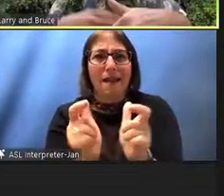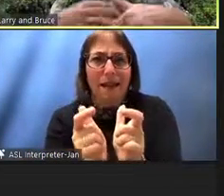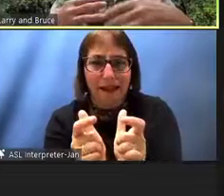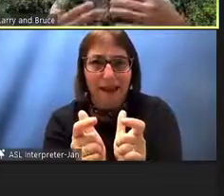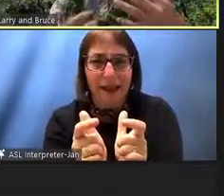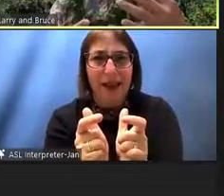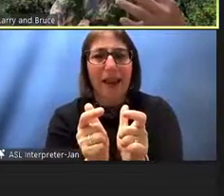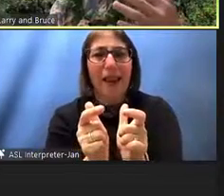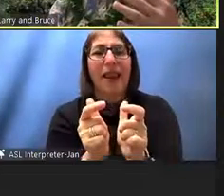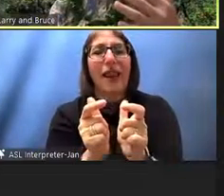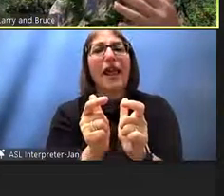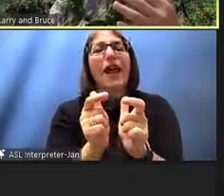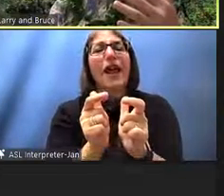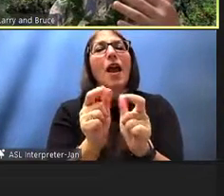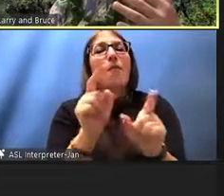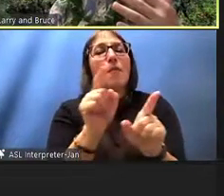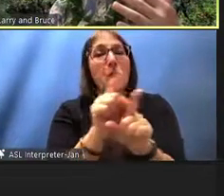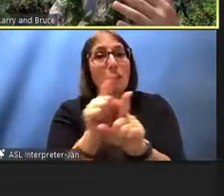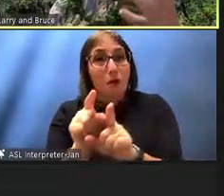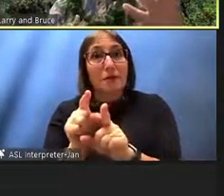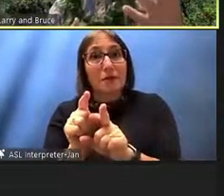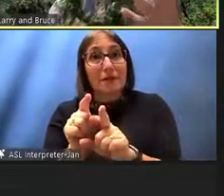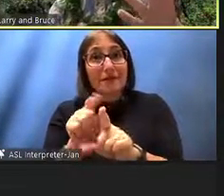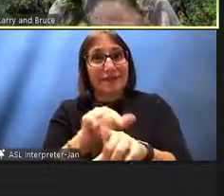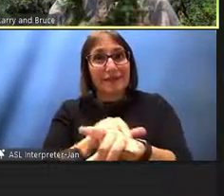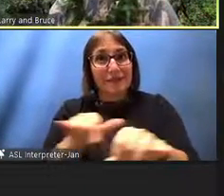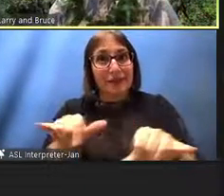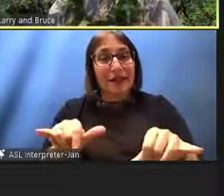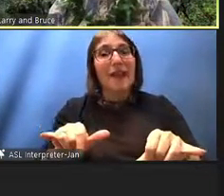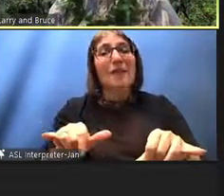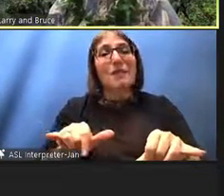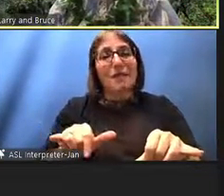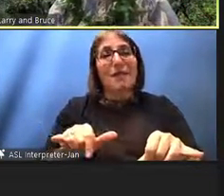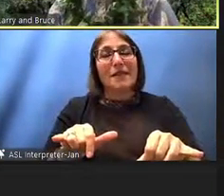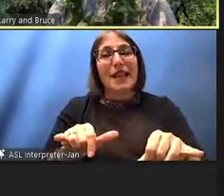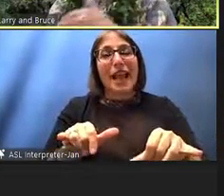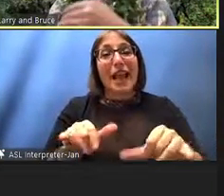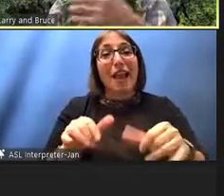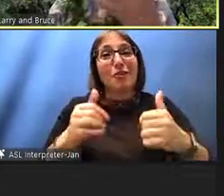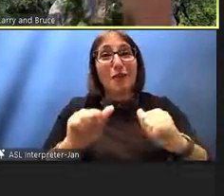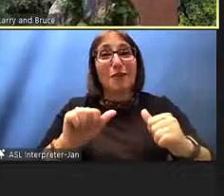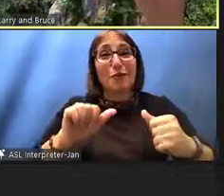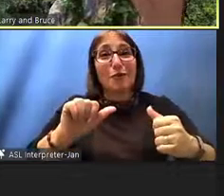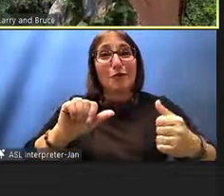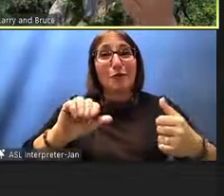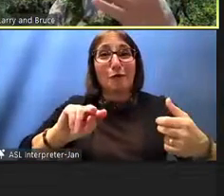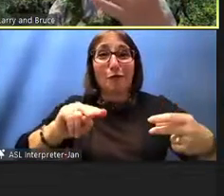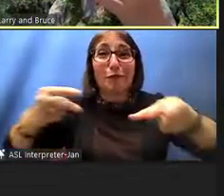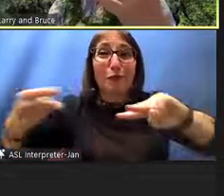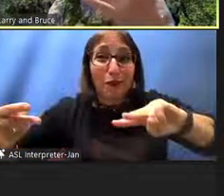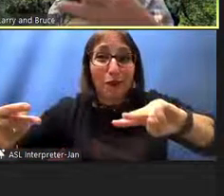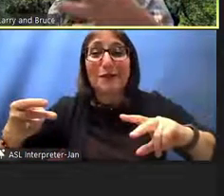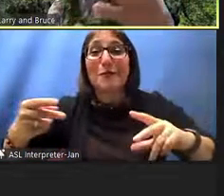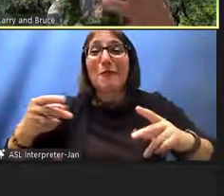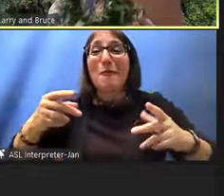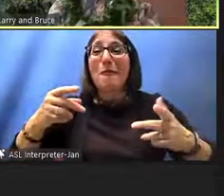trying to if we can use the word reverse or maybe i don't maybe